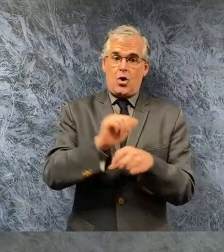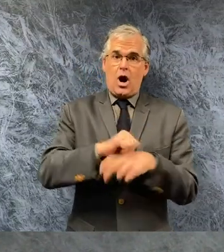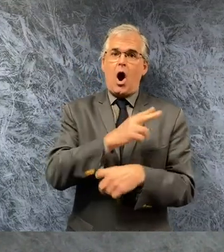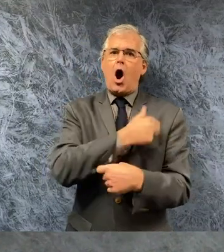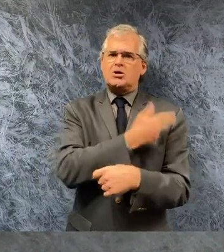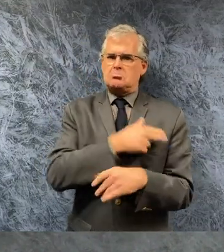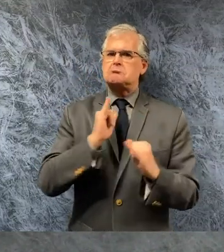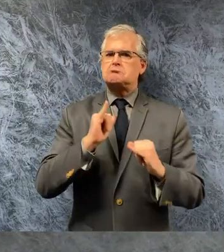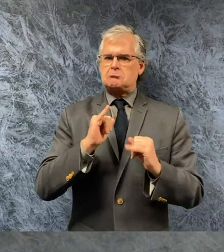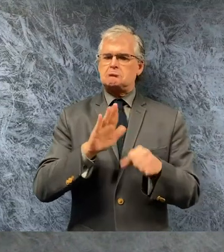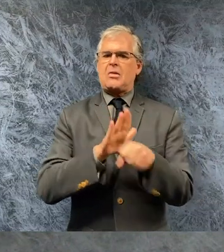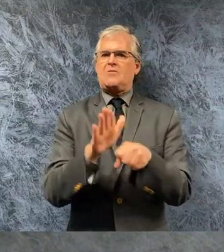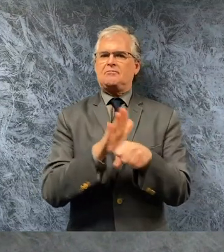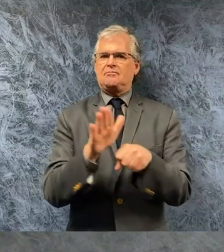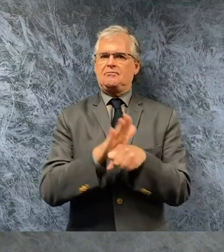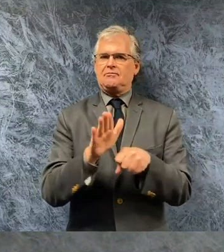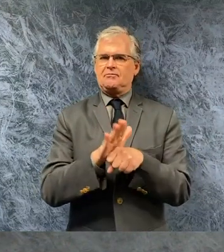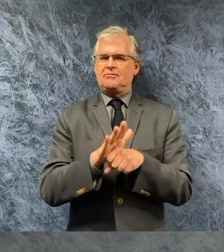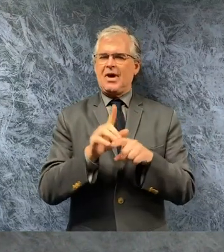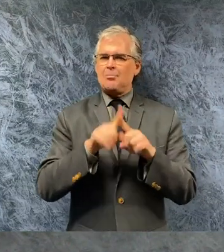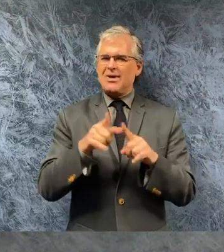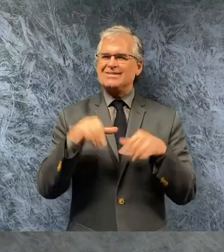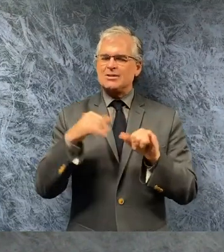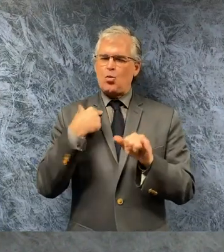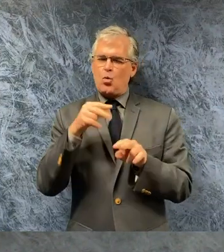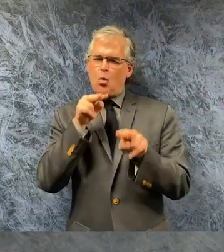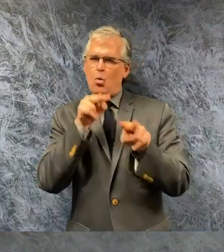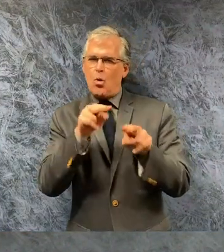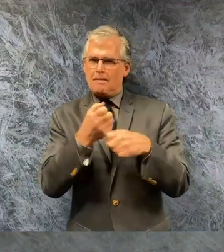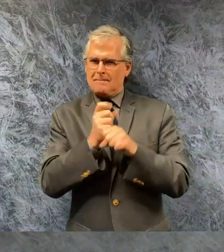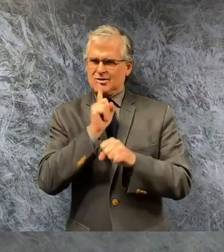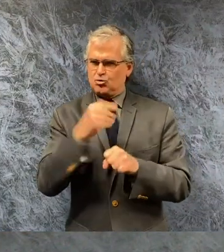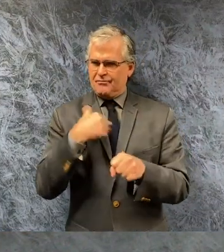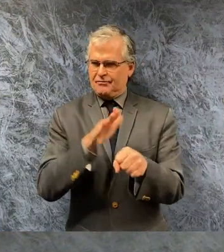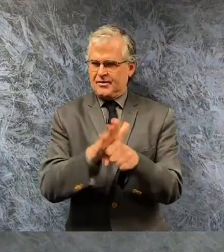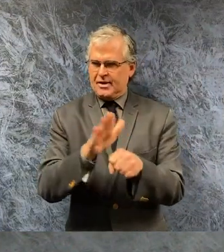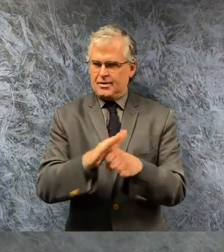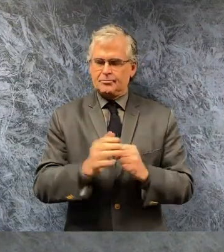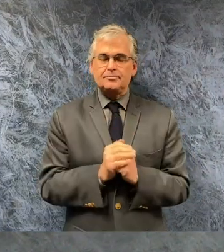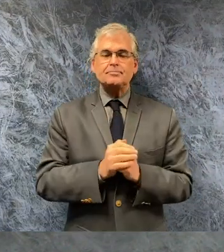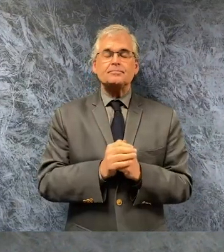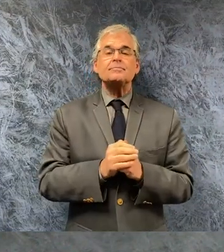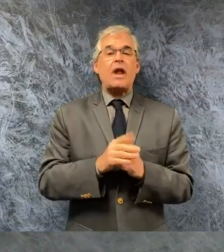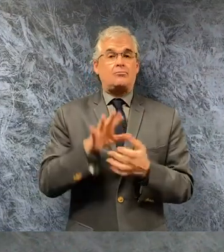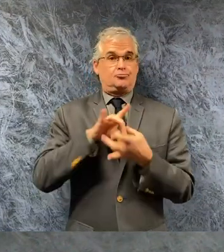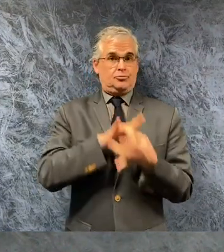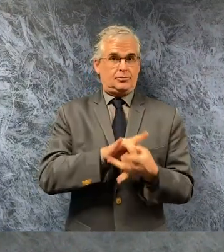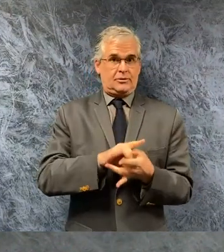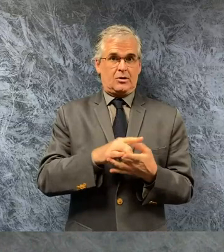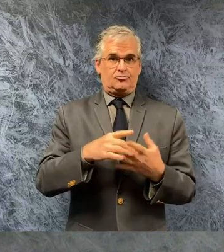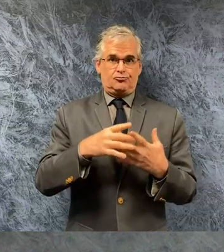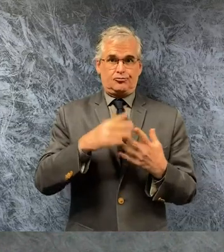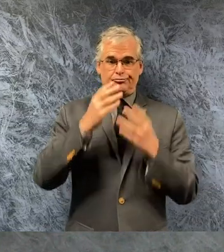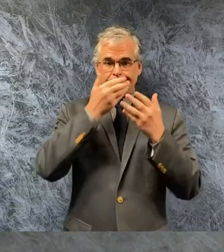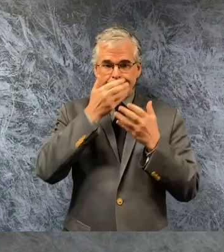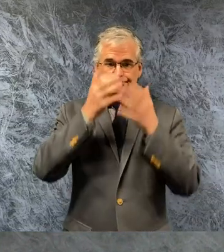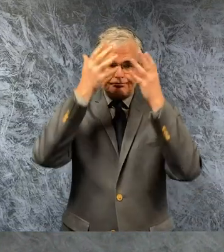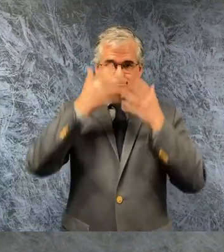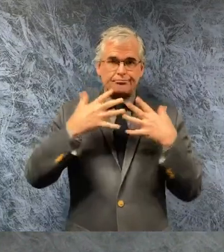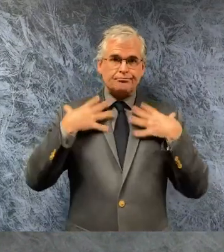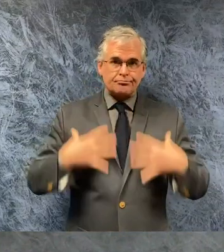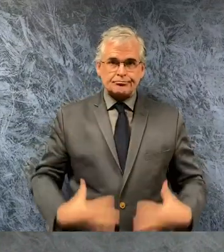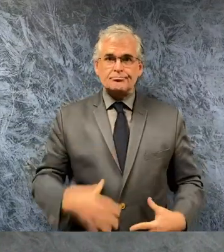always this continues to be closely monitored i've got a ppe update as of today we have